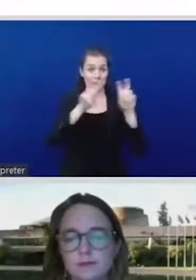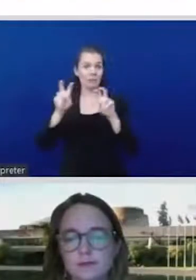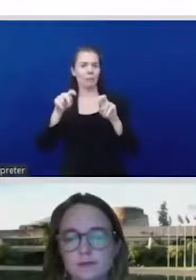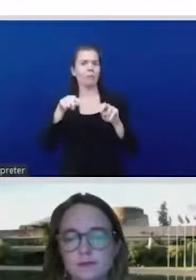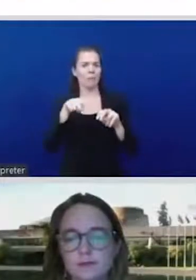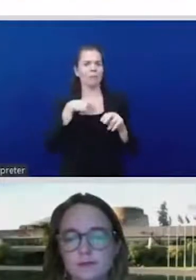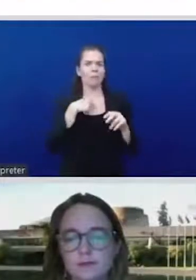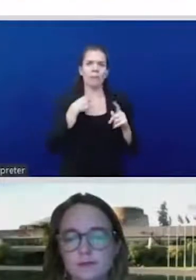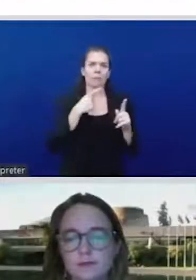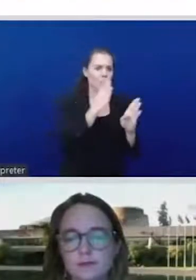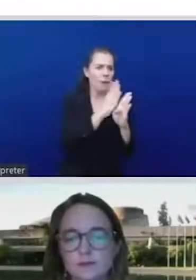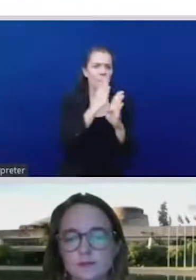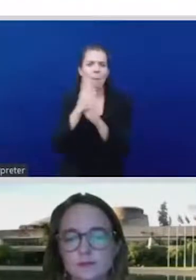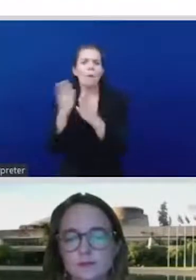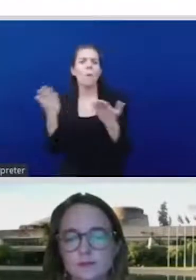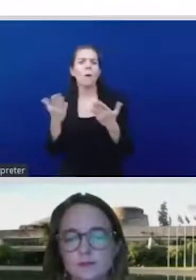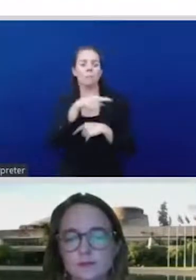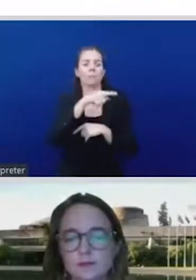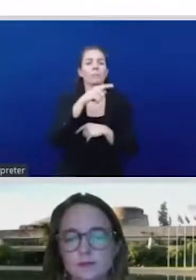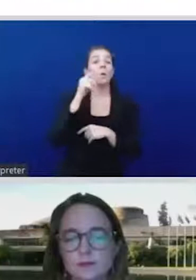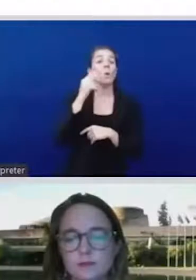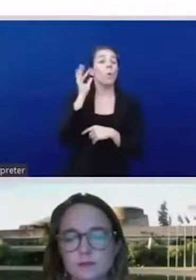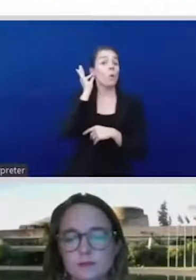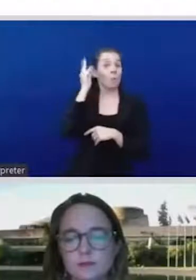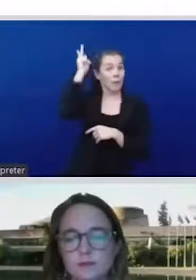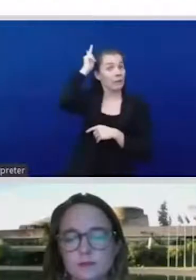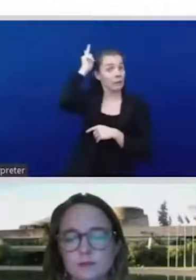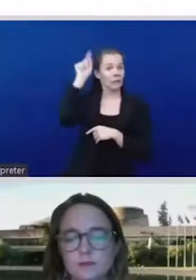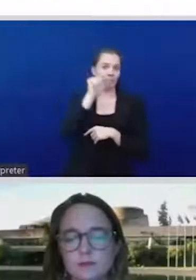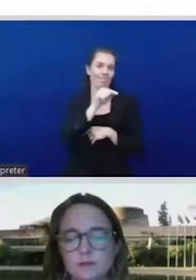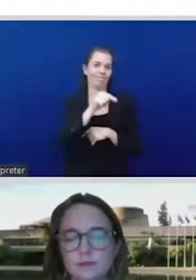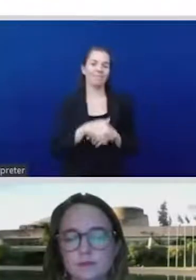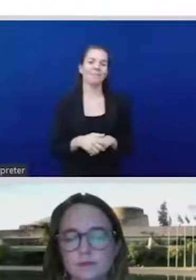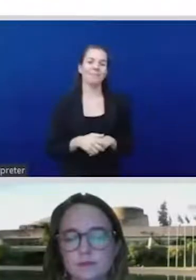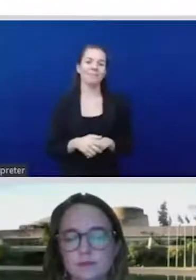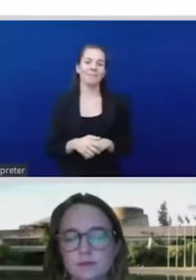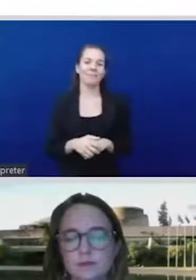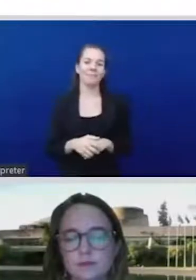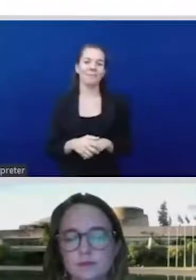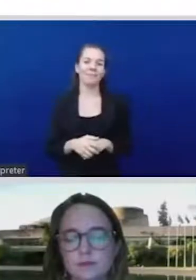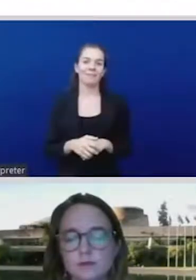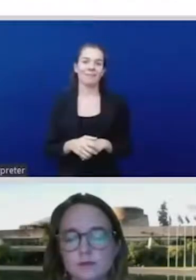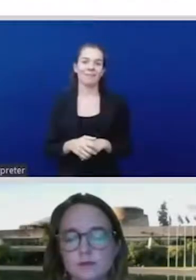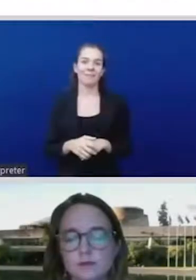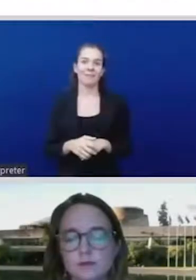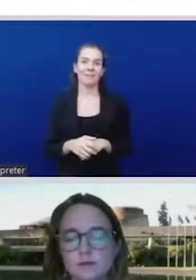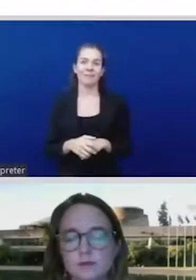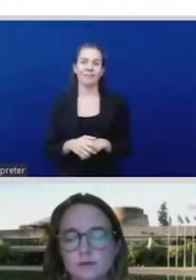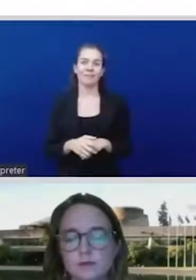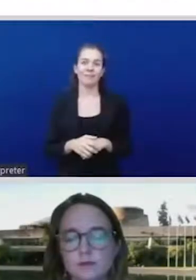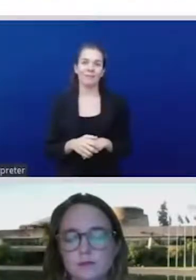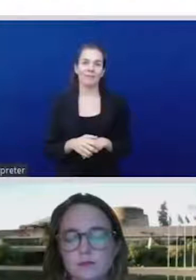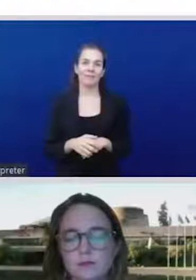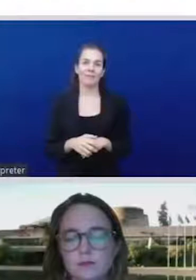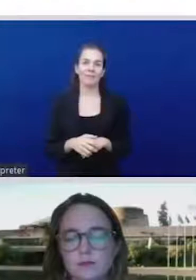sexual harassment. They stay silent because they need the money, and some of them are already in contracts with some